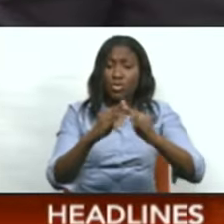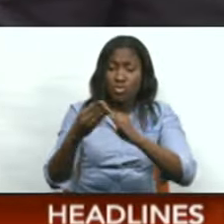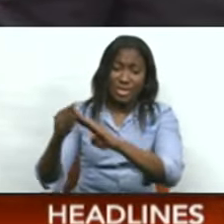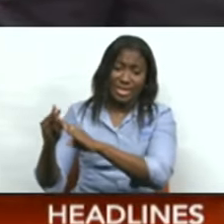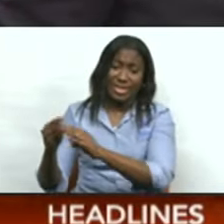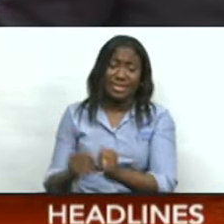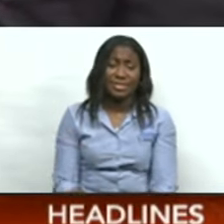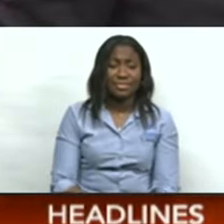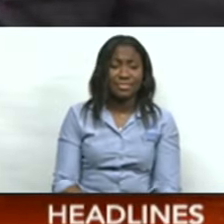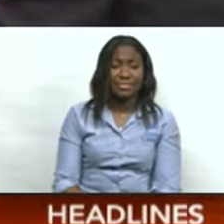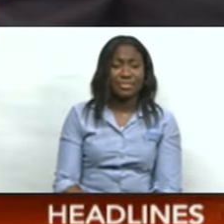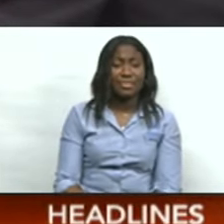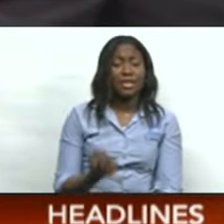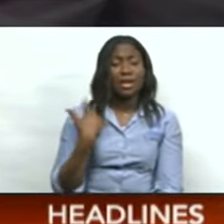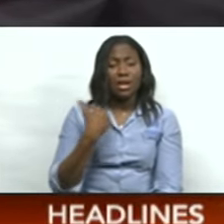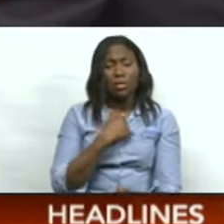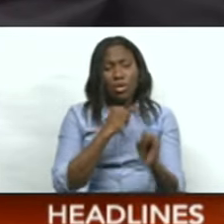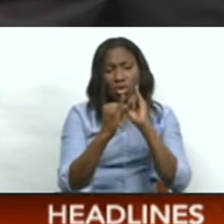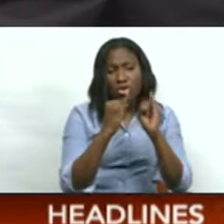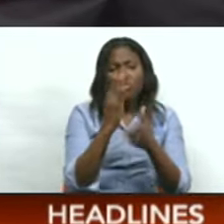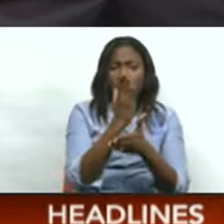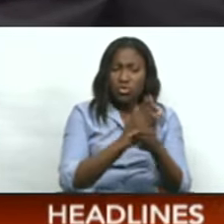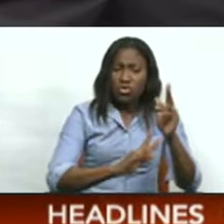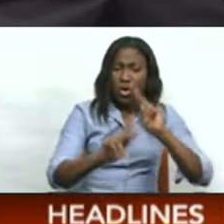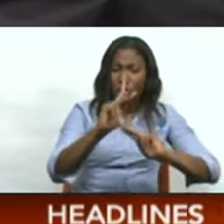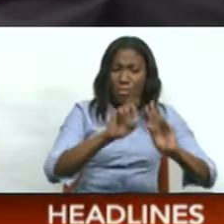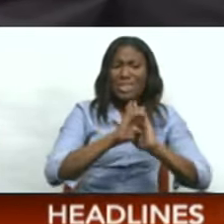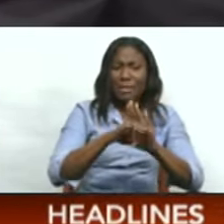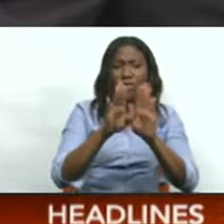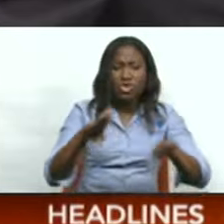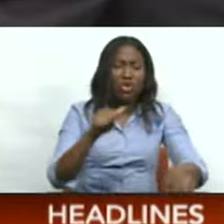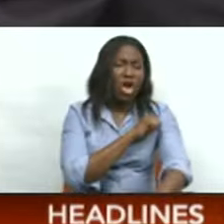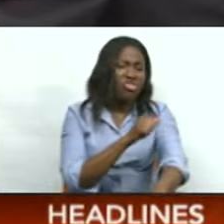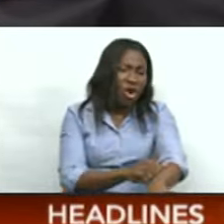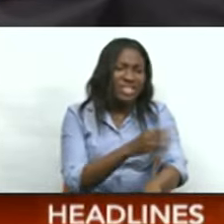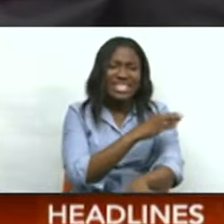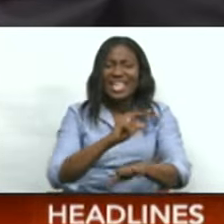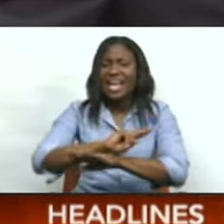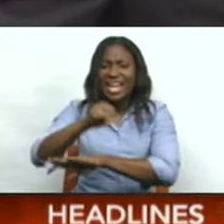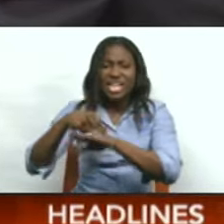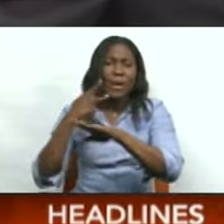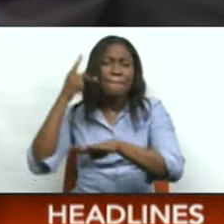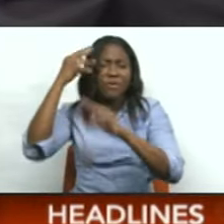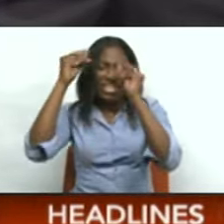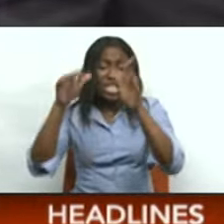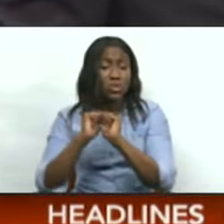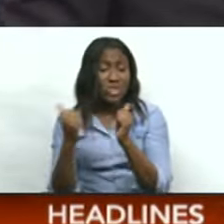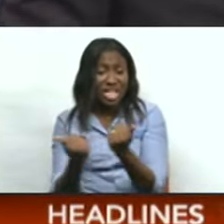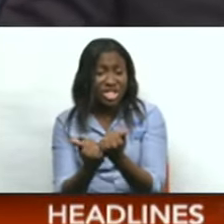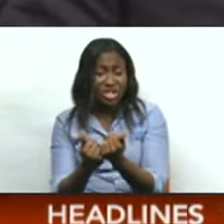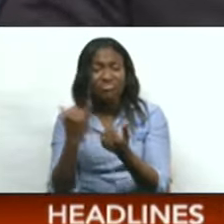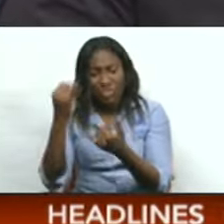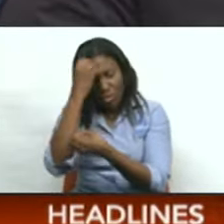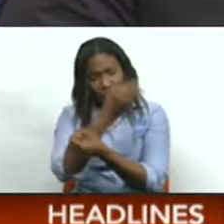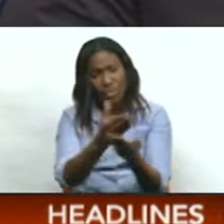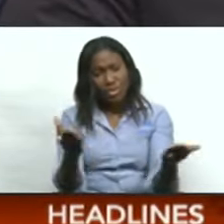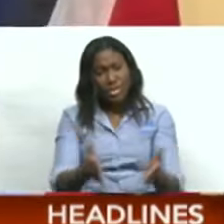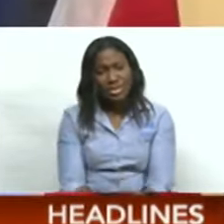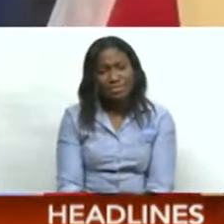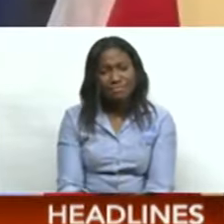communities. Kay Marie Fletcher spoke to several stakeholders such as the Children's Authority and the National Parent Teacher Association for this report.